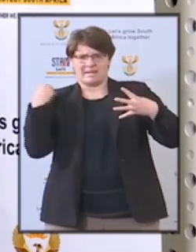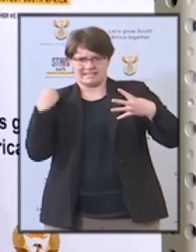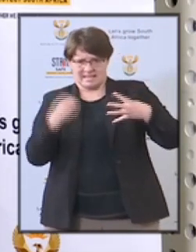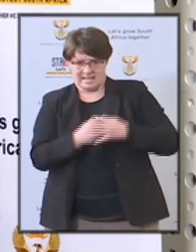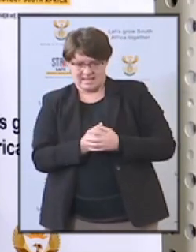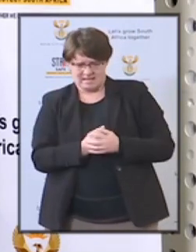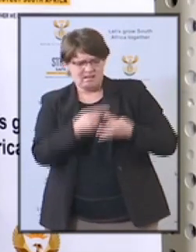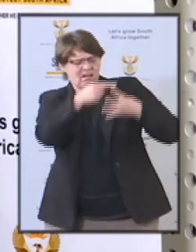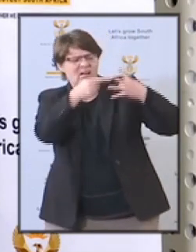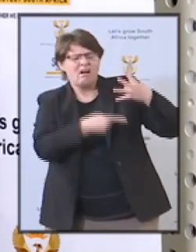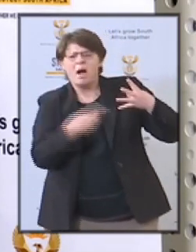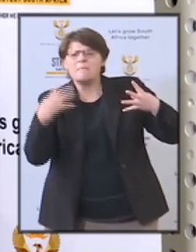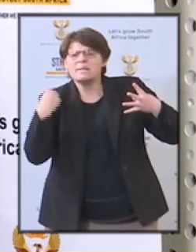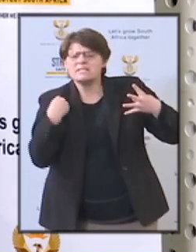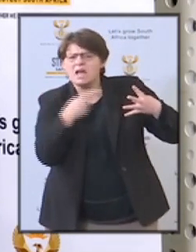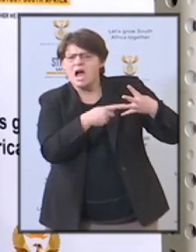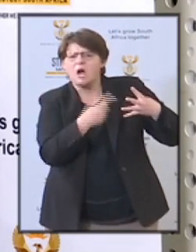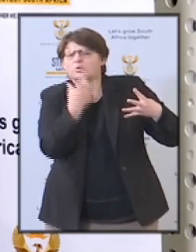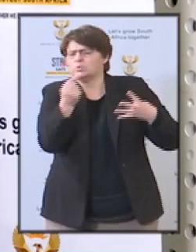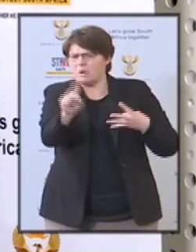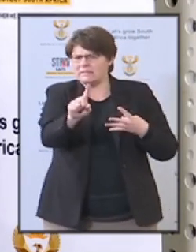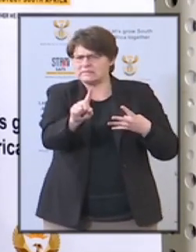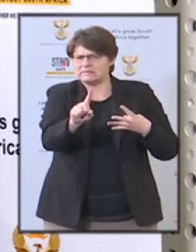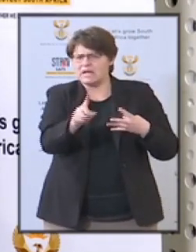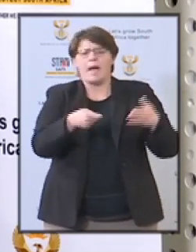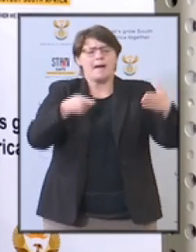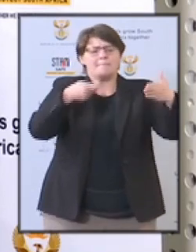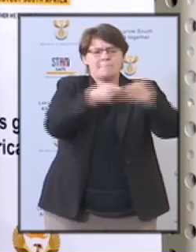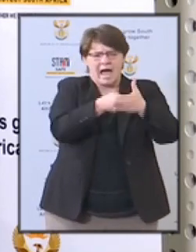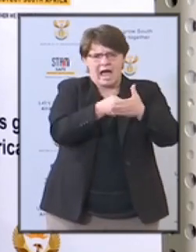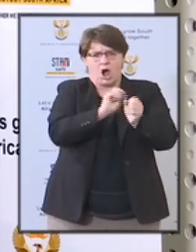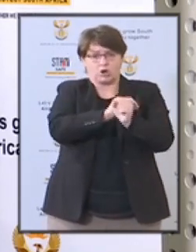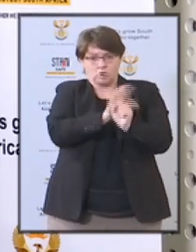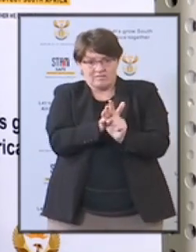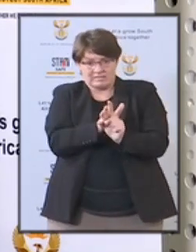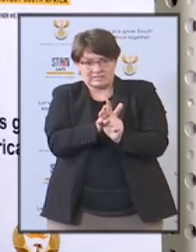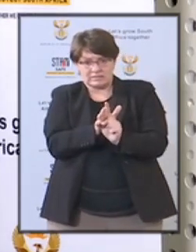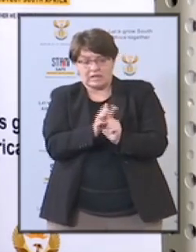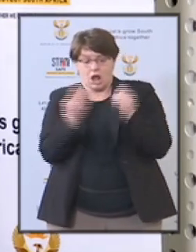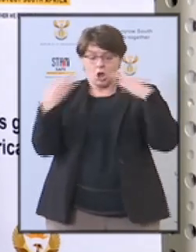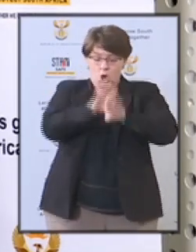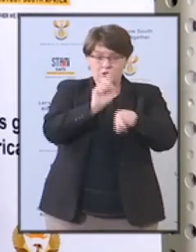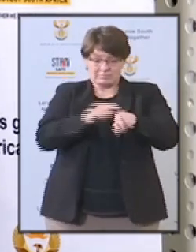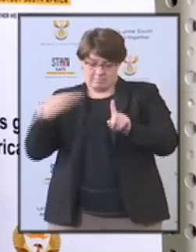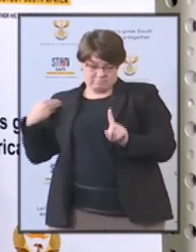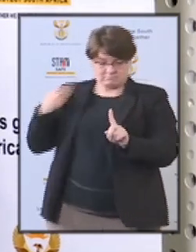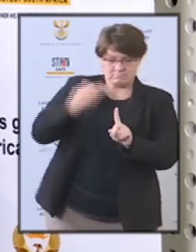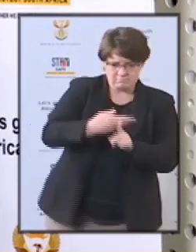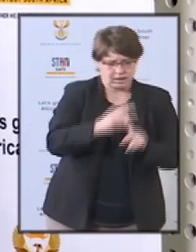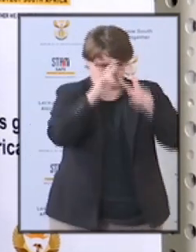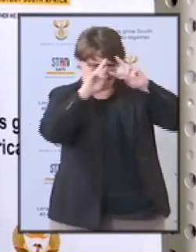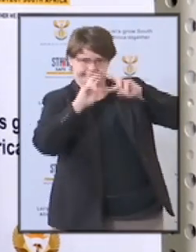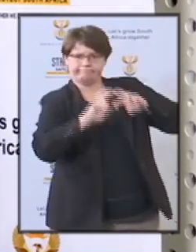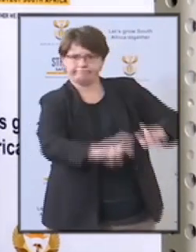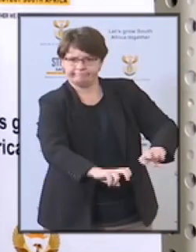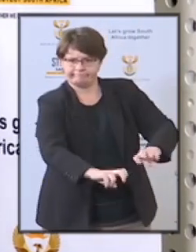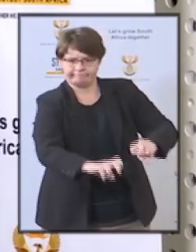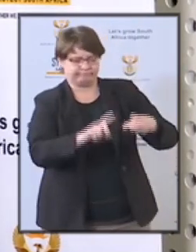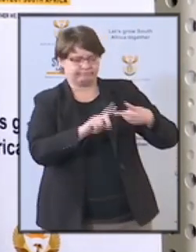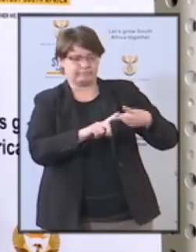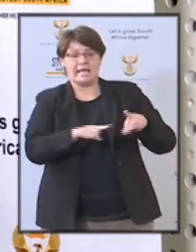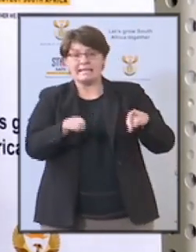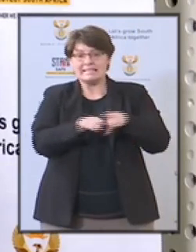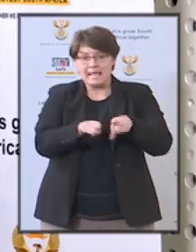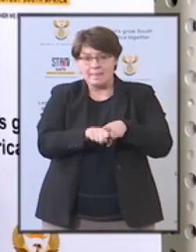look into all COVID-19-related requirements made during the lockdown. And strengthen the current procurement system.